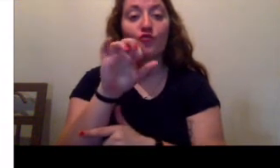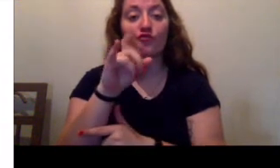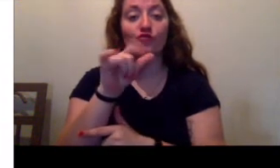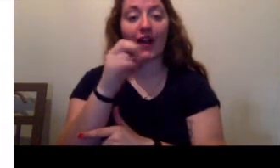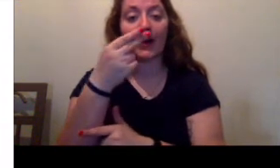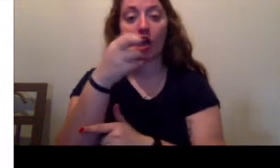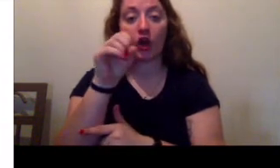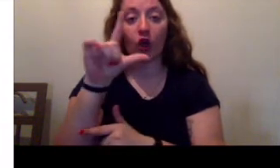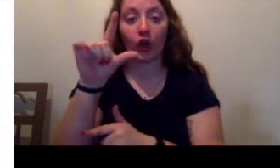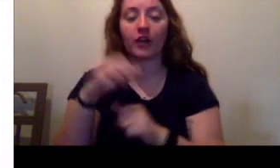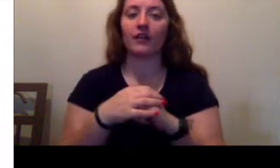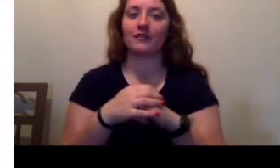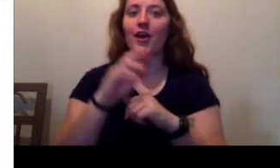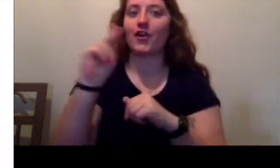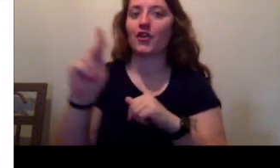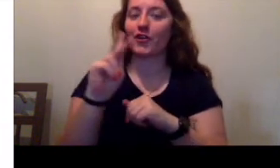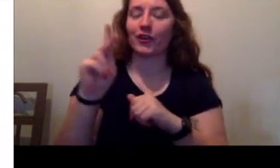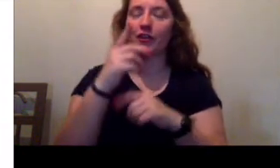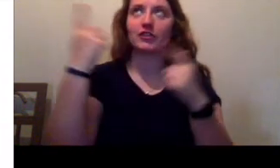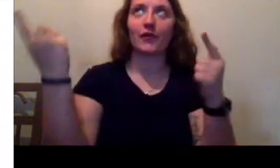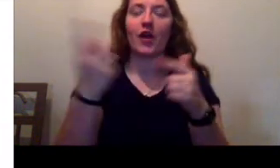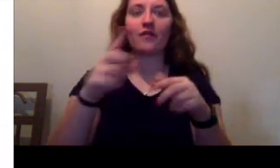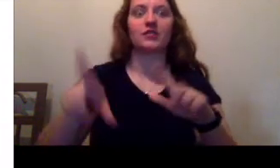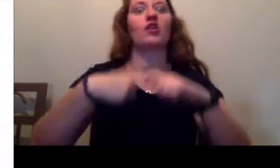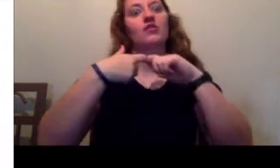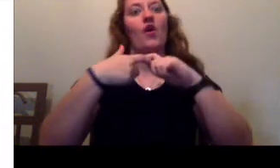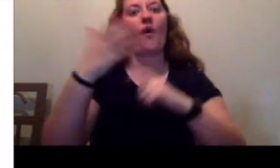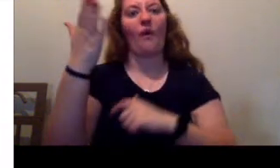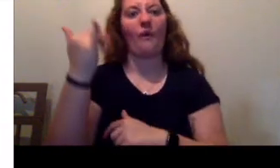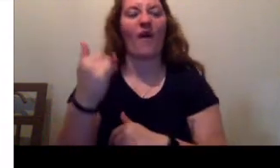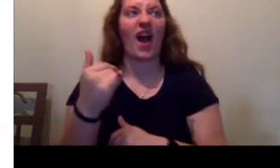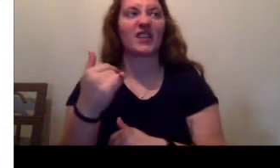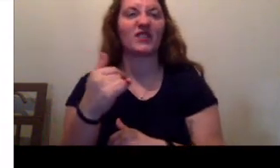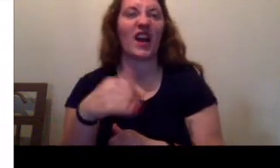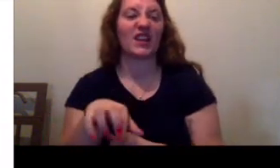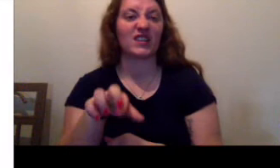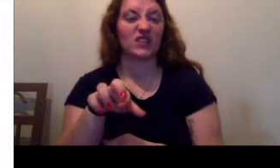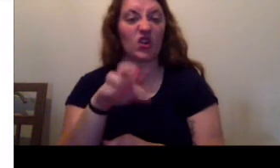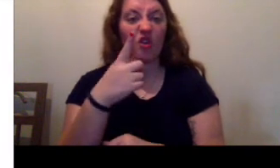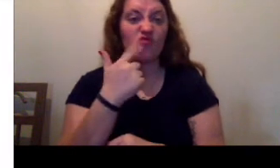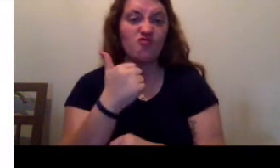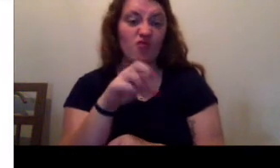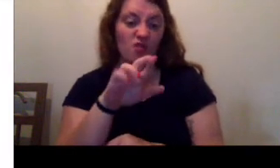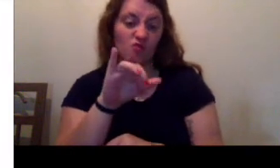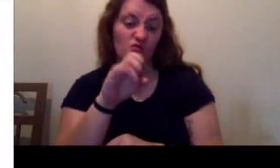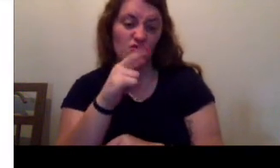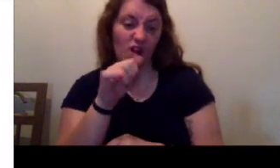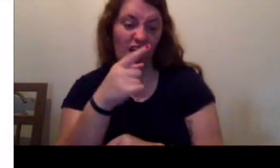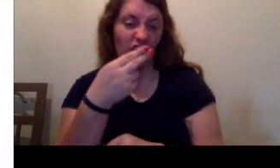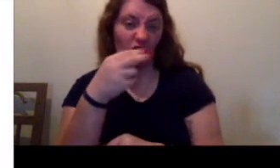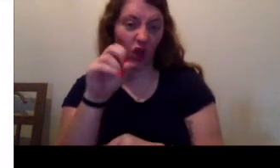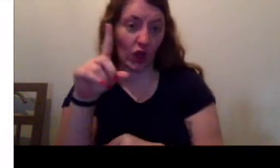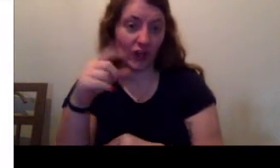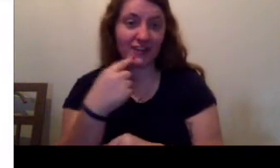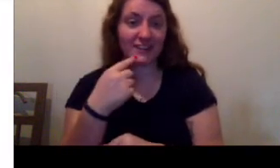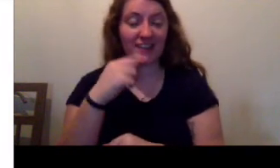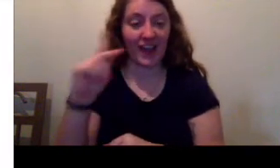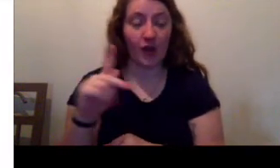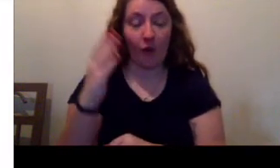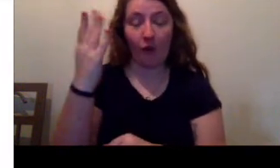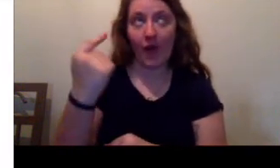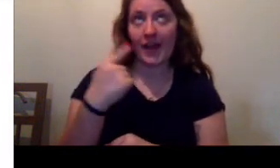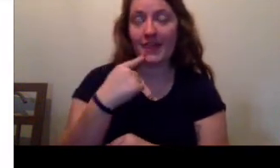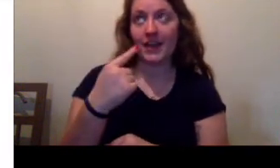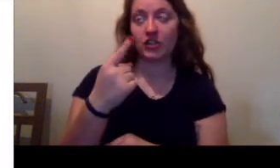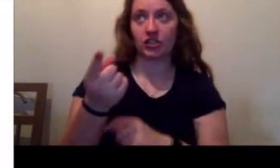always interrupt there. Why was it called a Red Riding Hood? Kirstie would ask. Why didn't they just